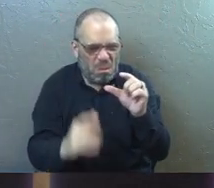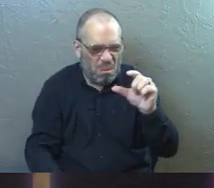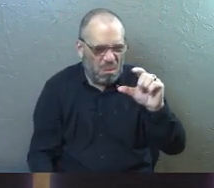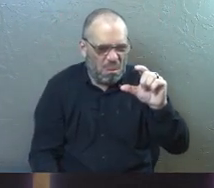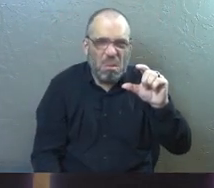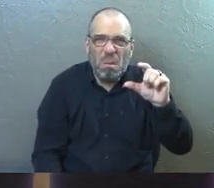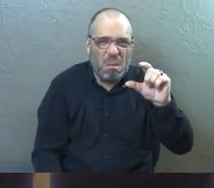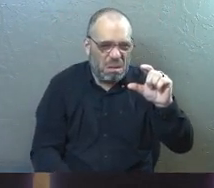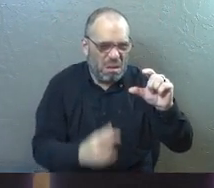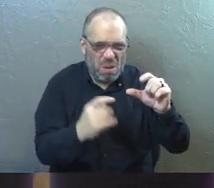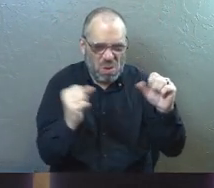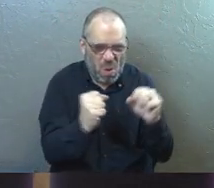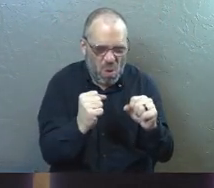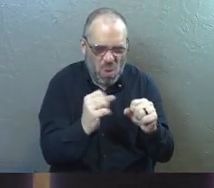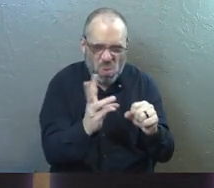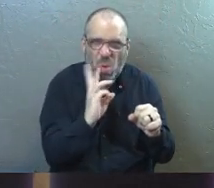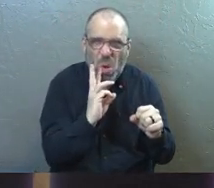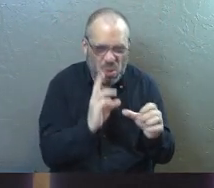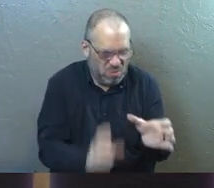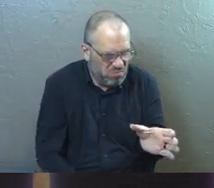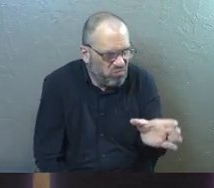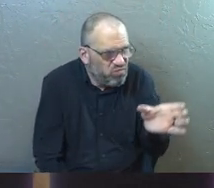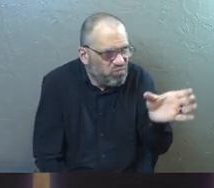you just gave somebody a cup of water